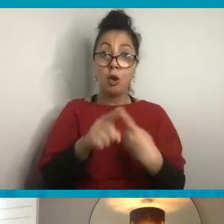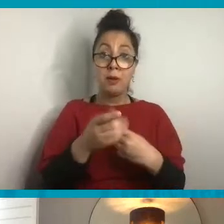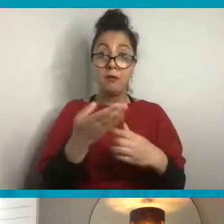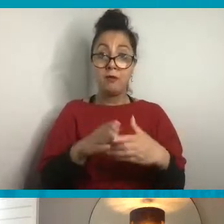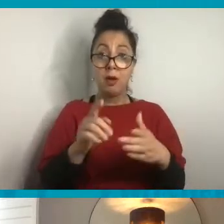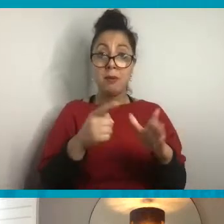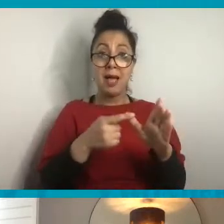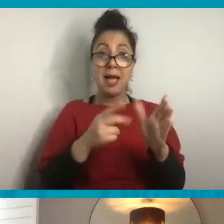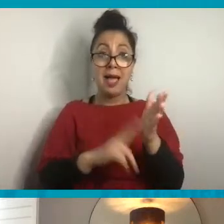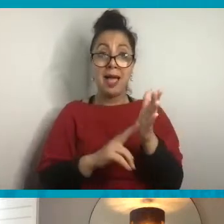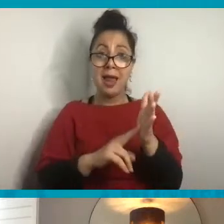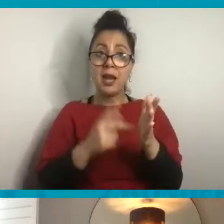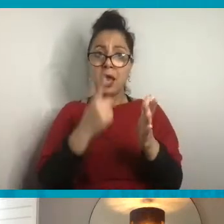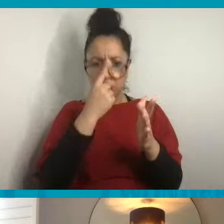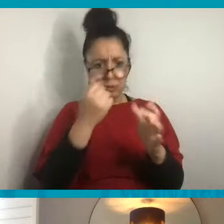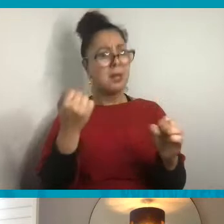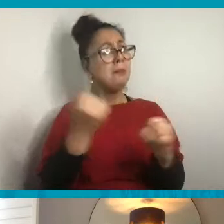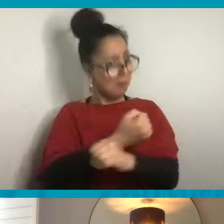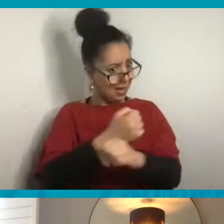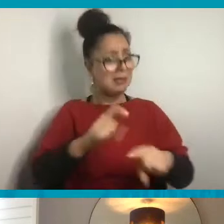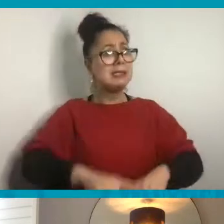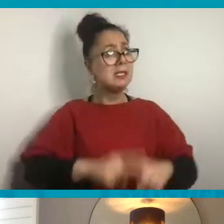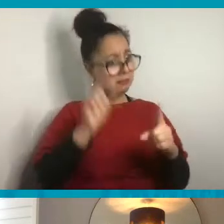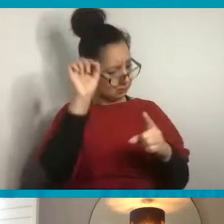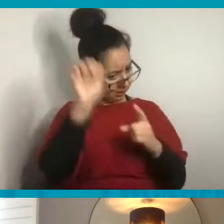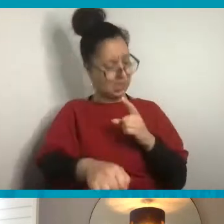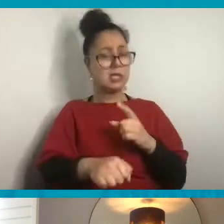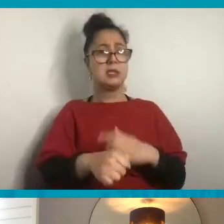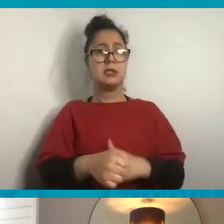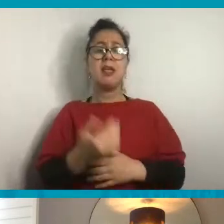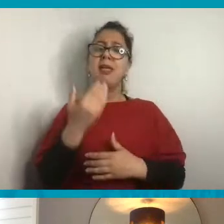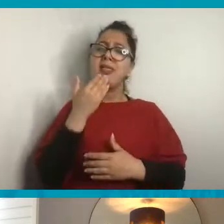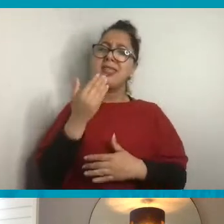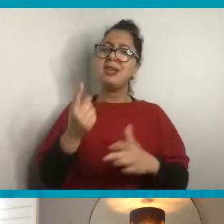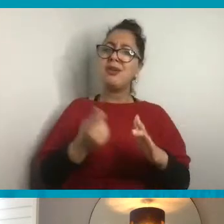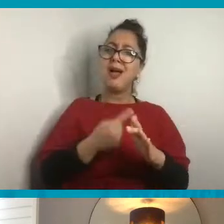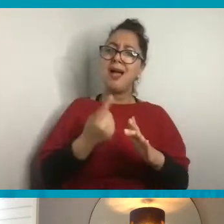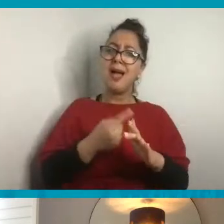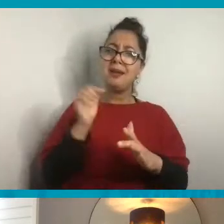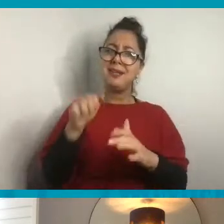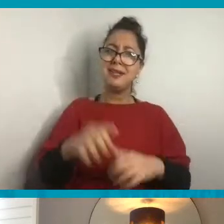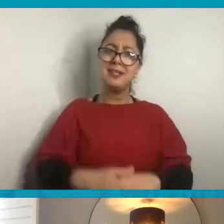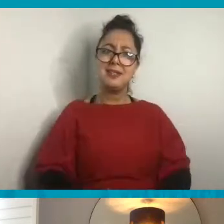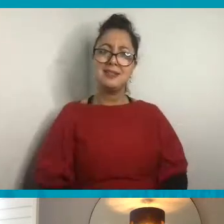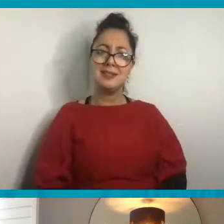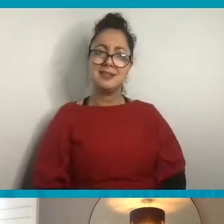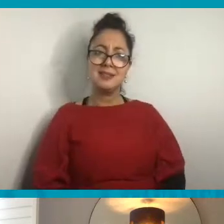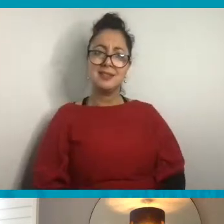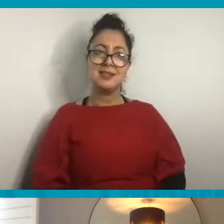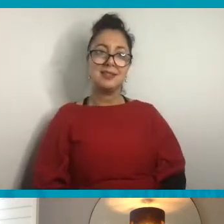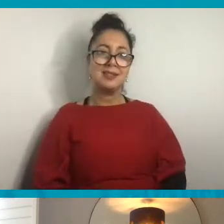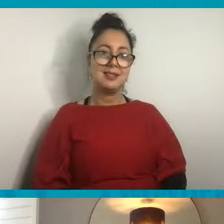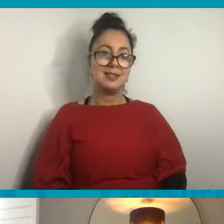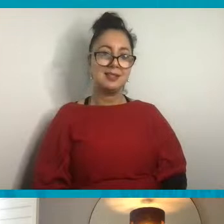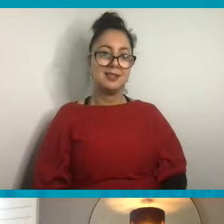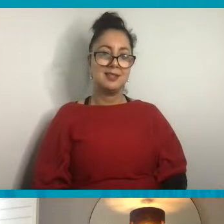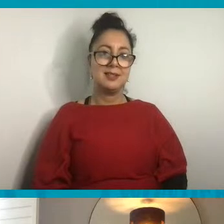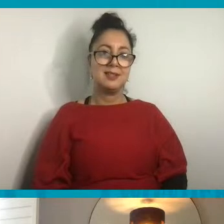which is, you can make a difference. Thank you, Anne. And there's the piece there. Fantastic.